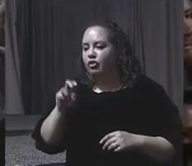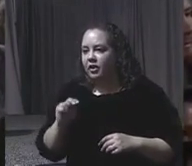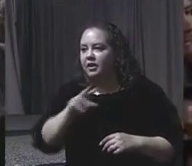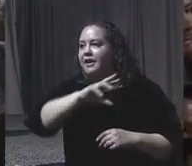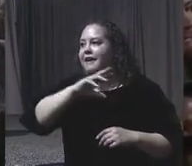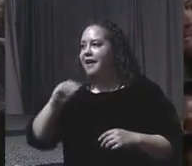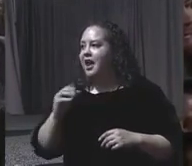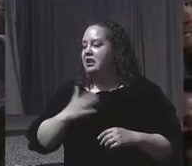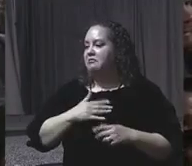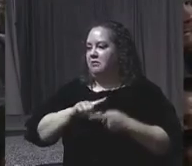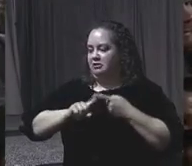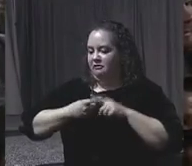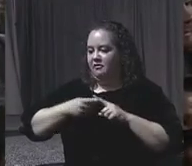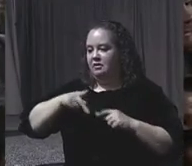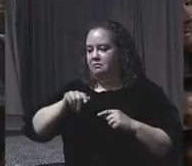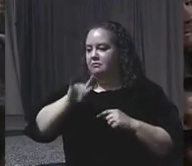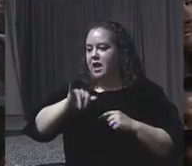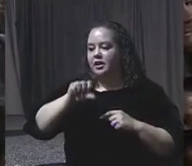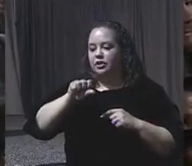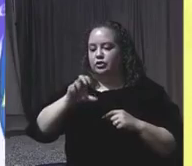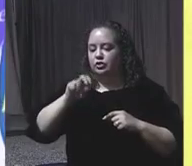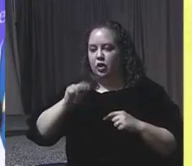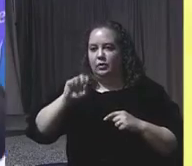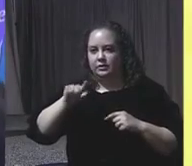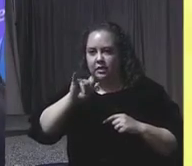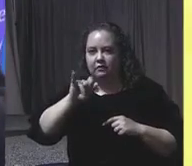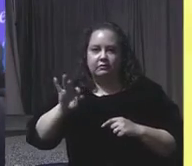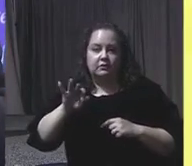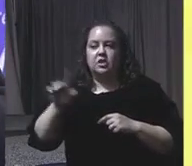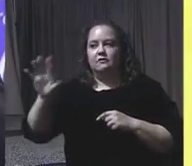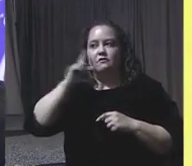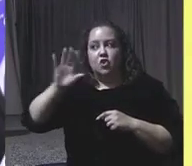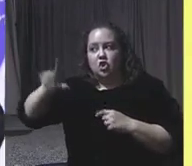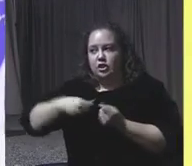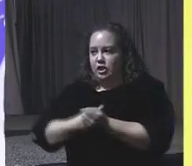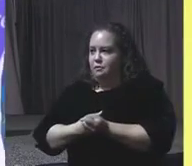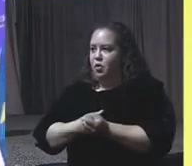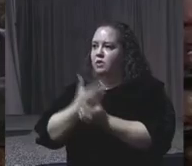Patty Stonecipher for all her support. And I want, thank you, Patty.